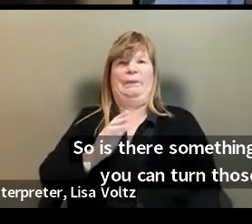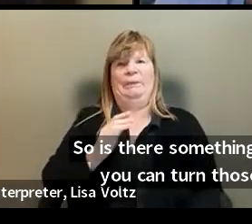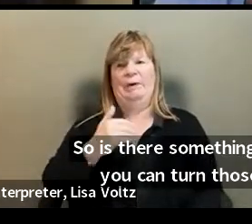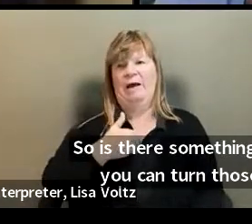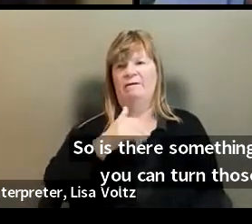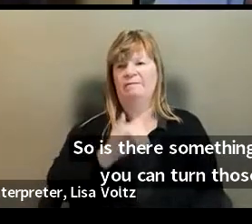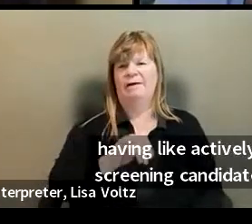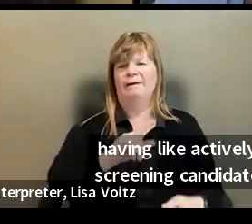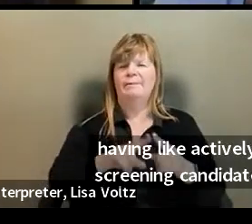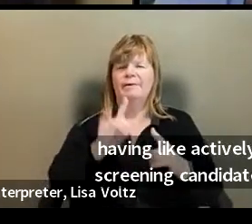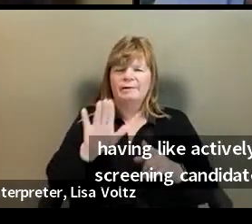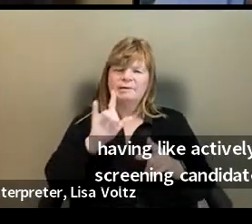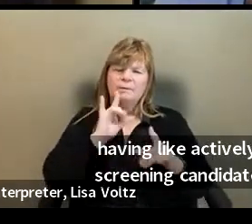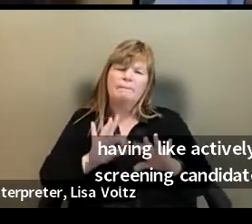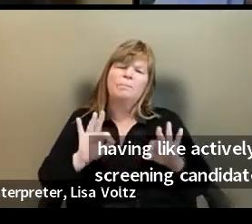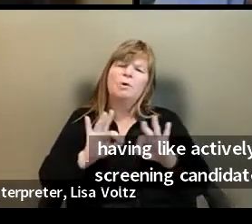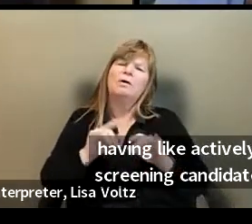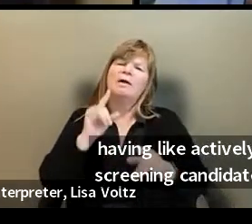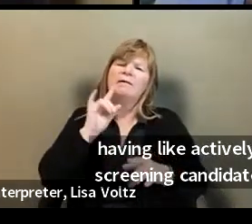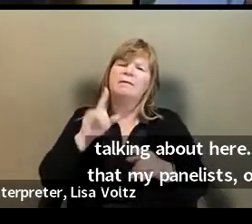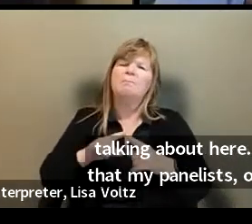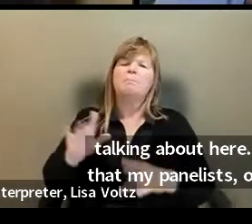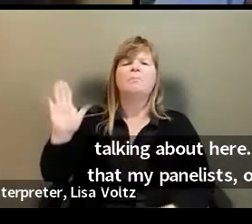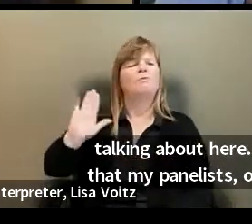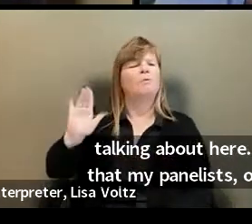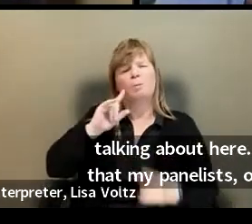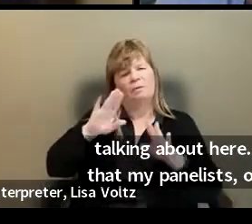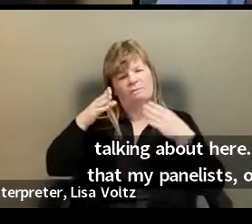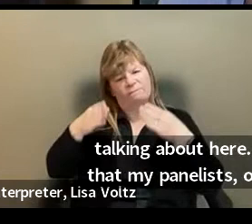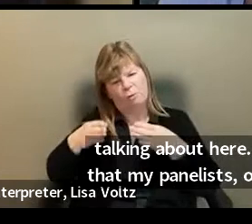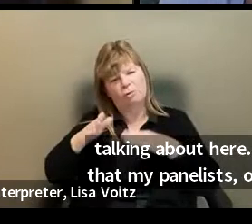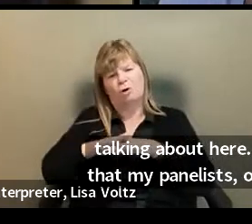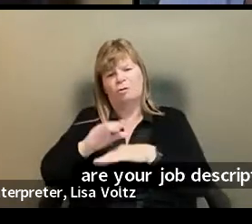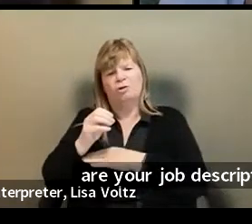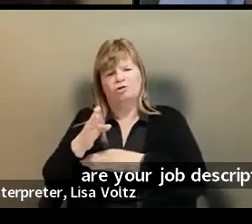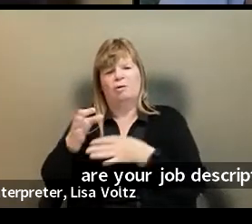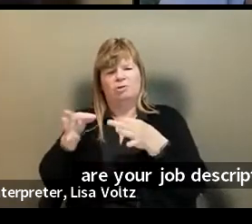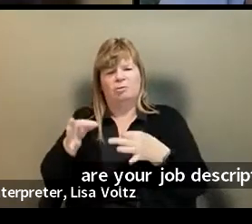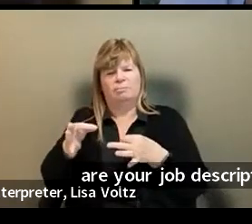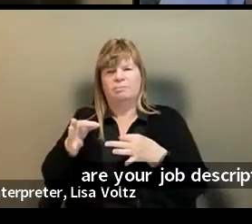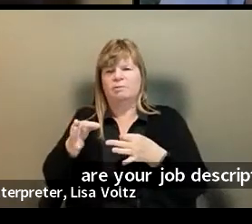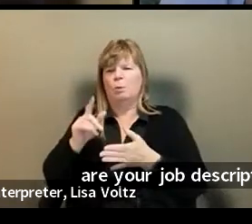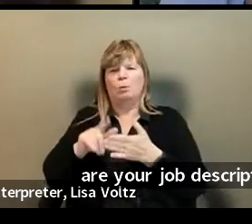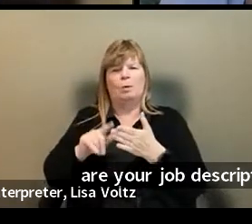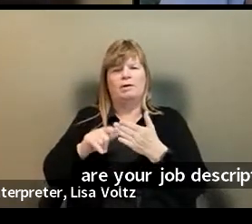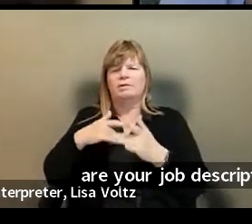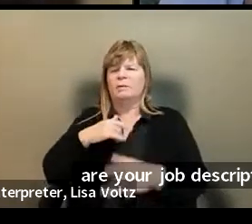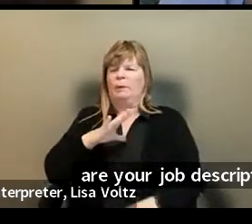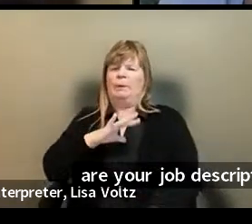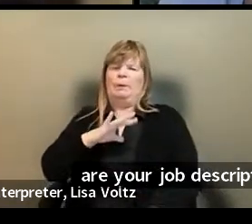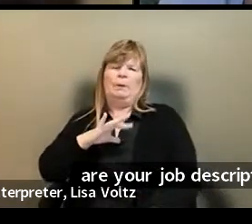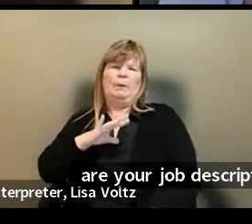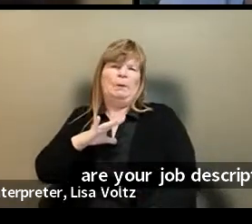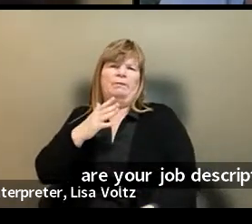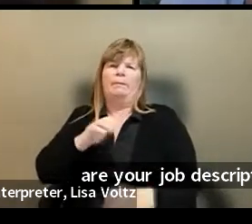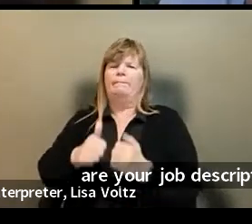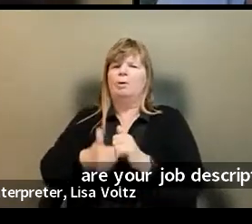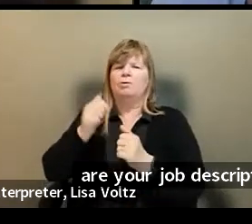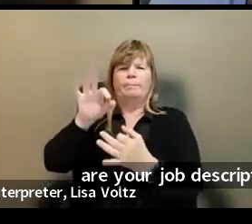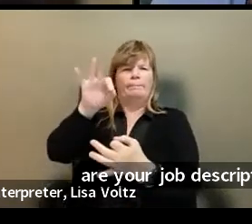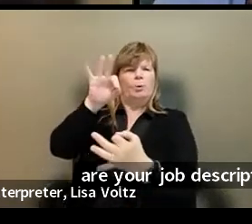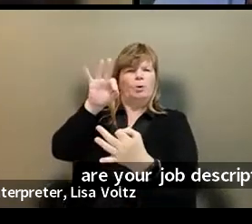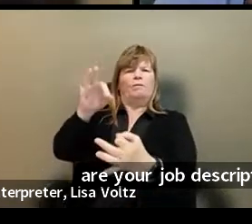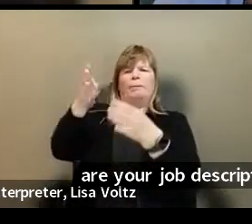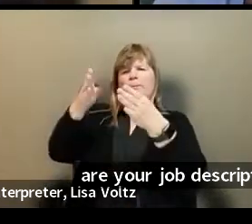important that, you know, we used to, I think we really used to focus on job descriptions as what is our ideal candidate look like? And do they have all of